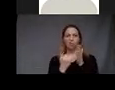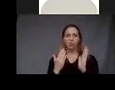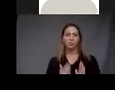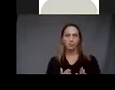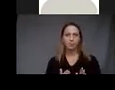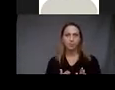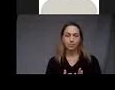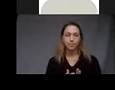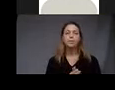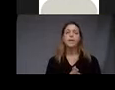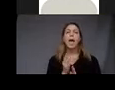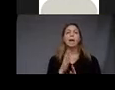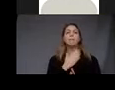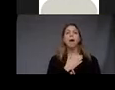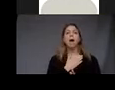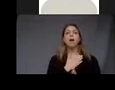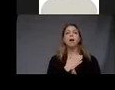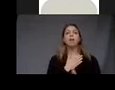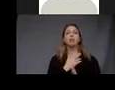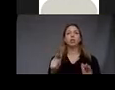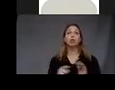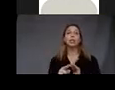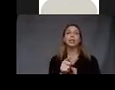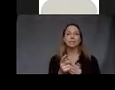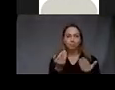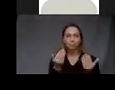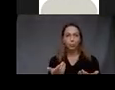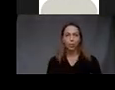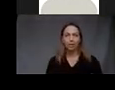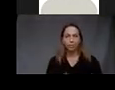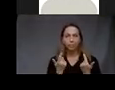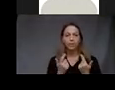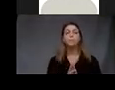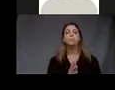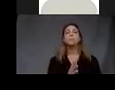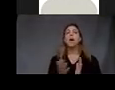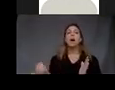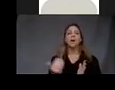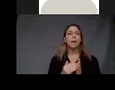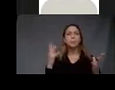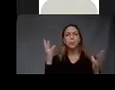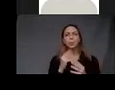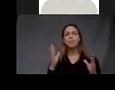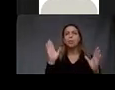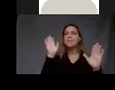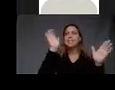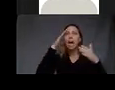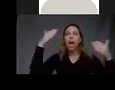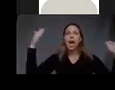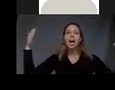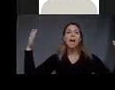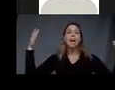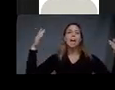forward in this case. So again, we have a beautiful skyscape but the